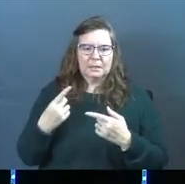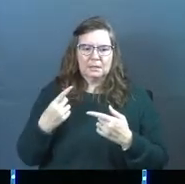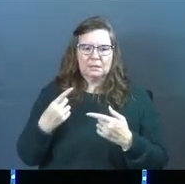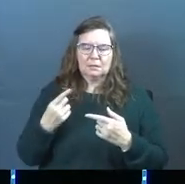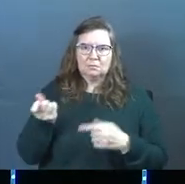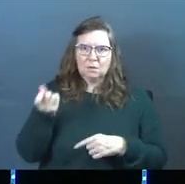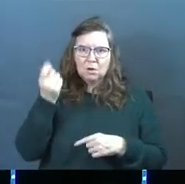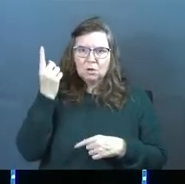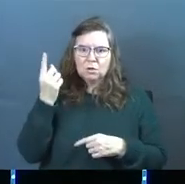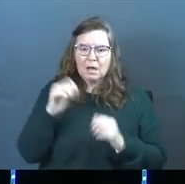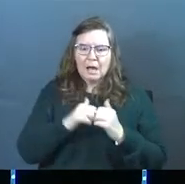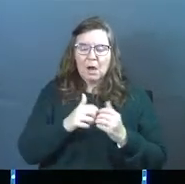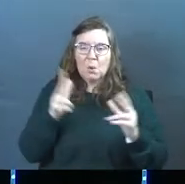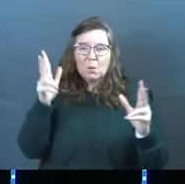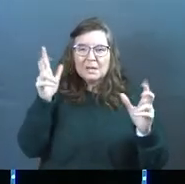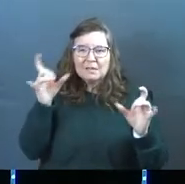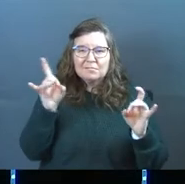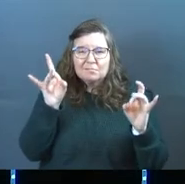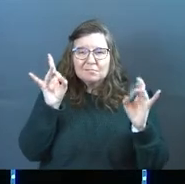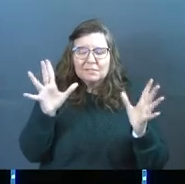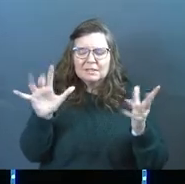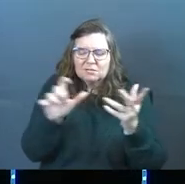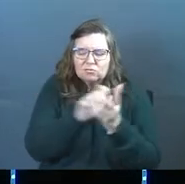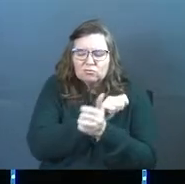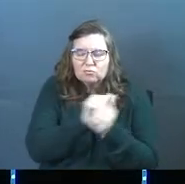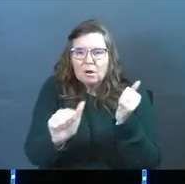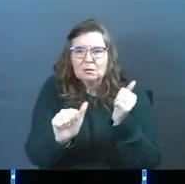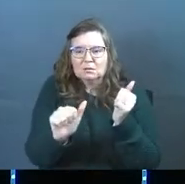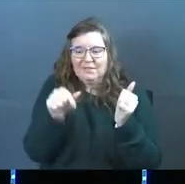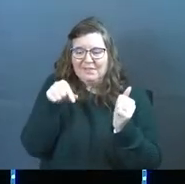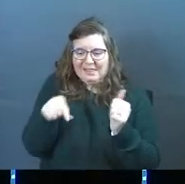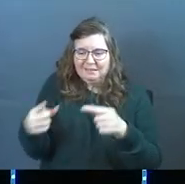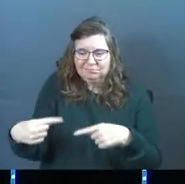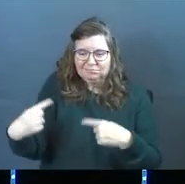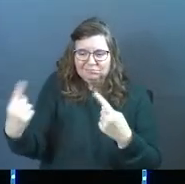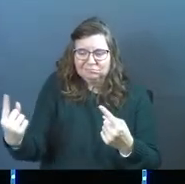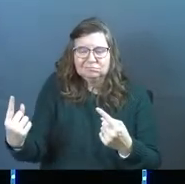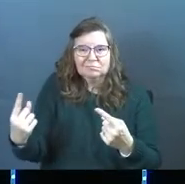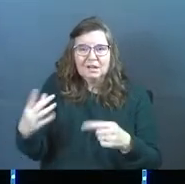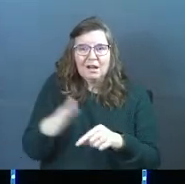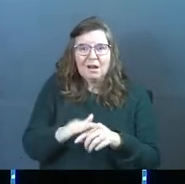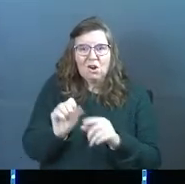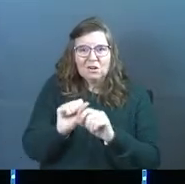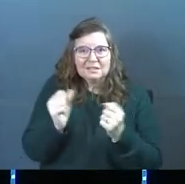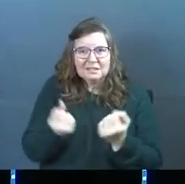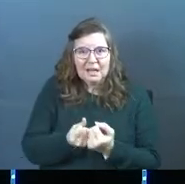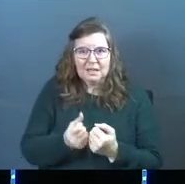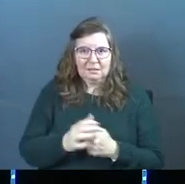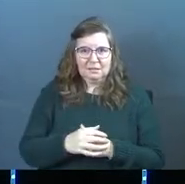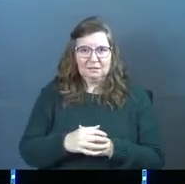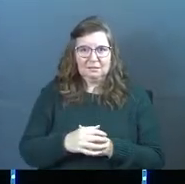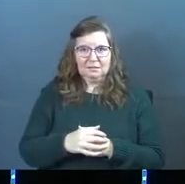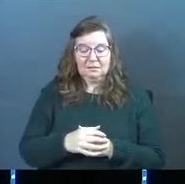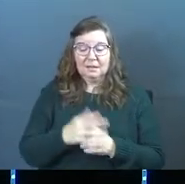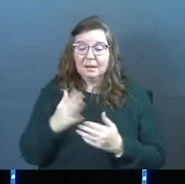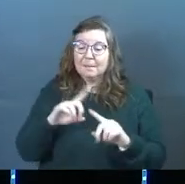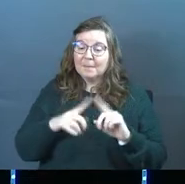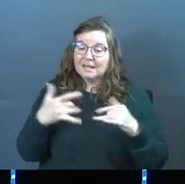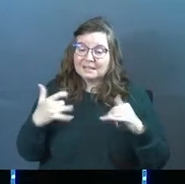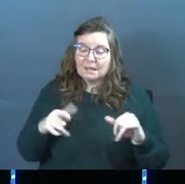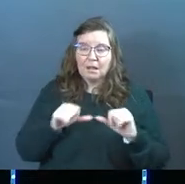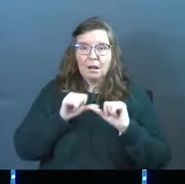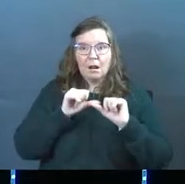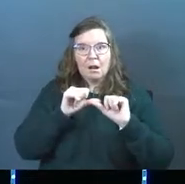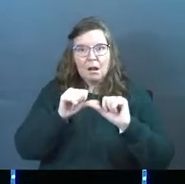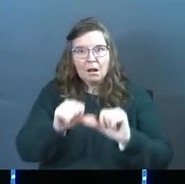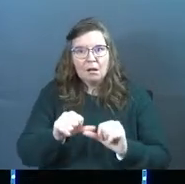understood how evil and destructive this has been on our society? And yet it